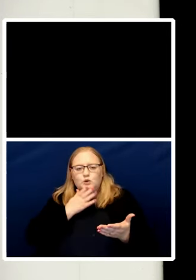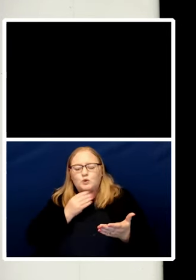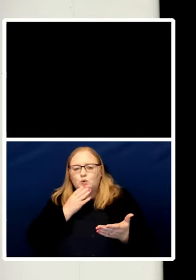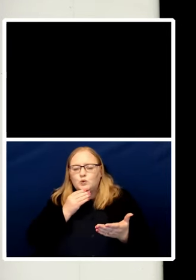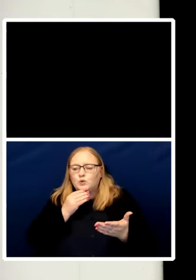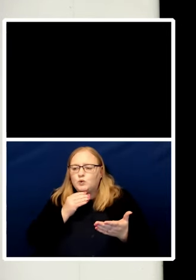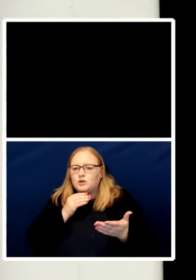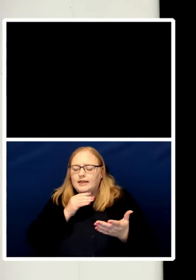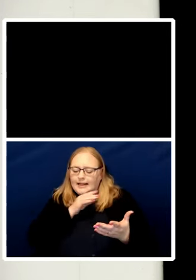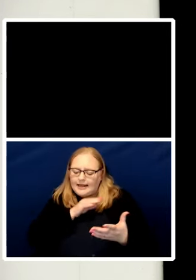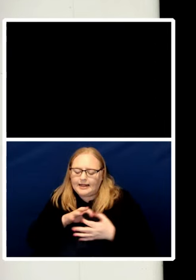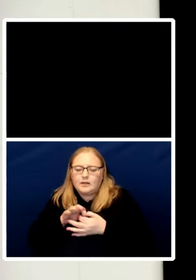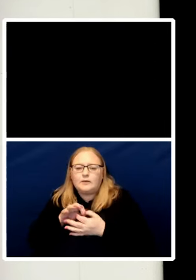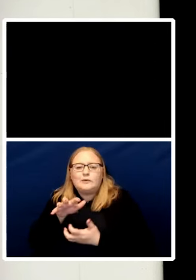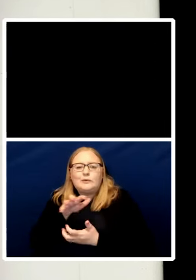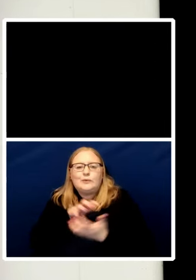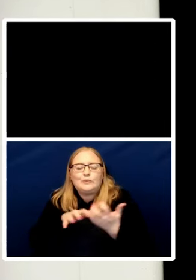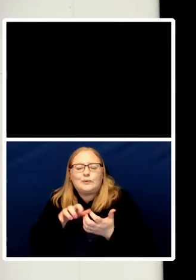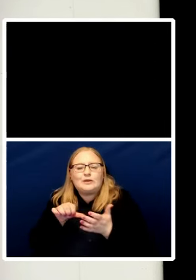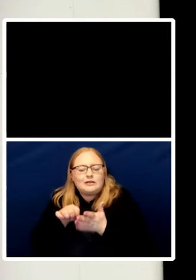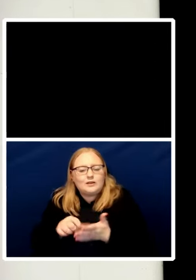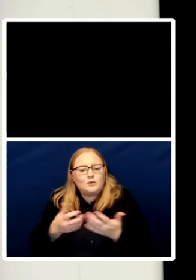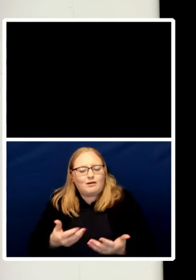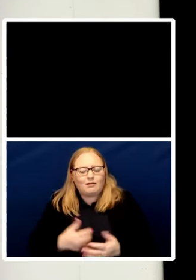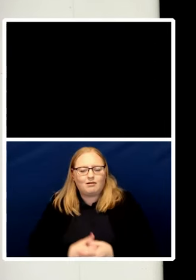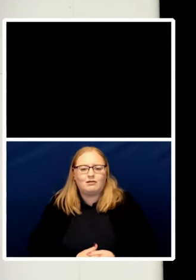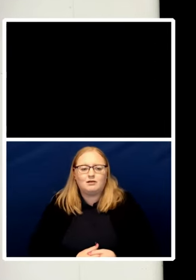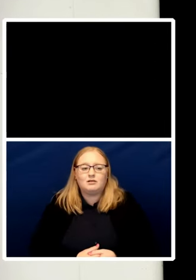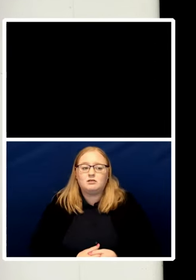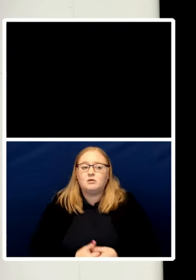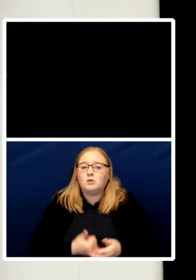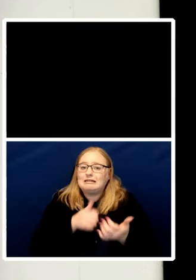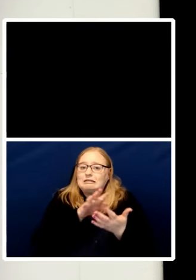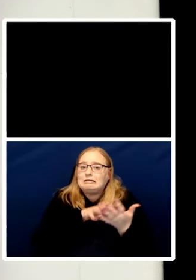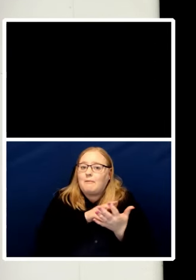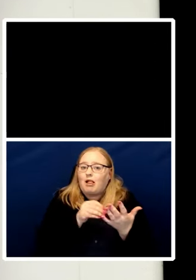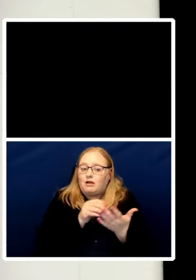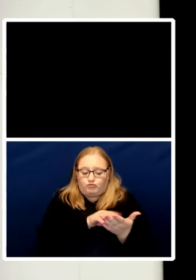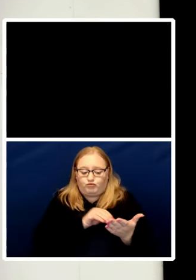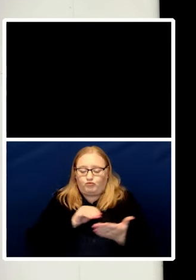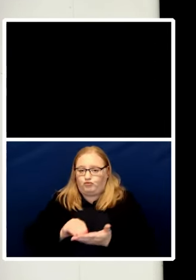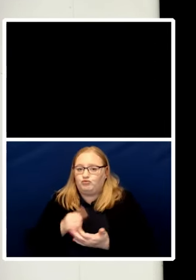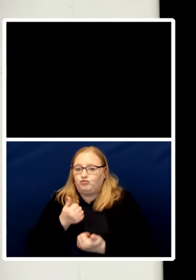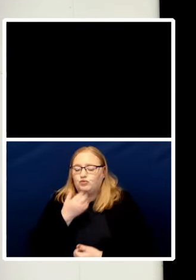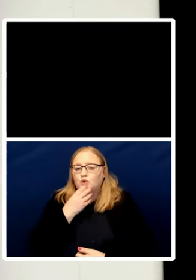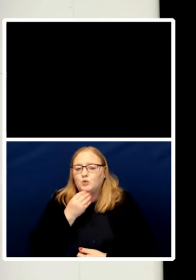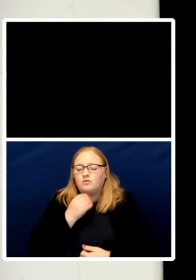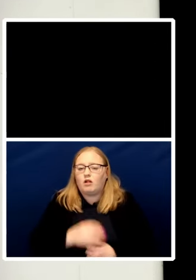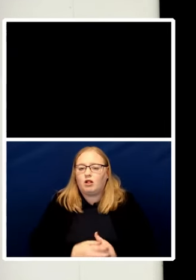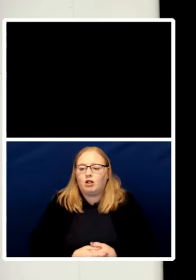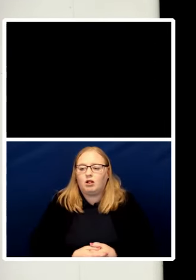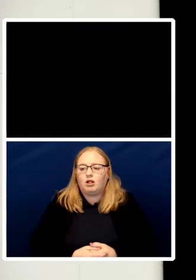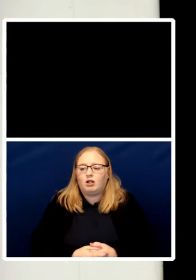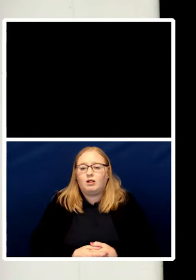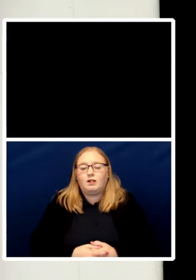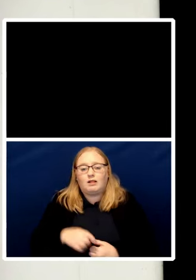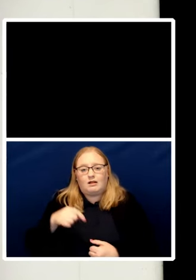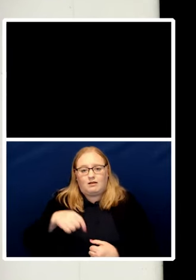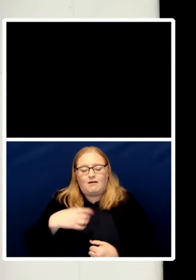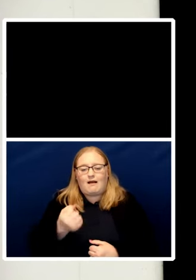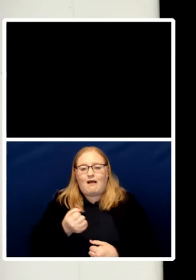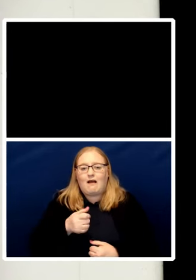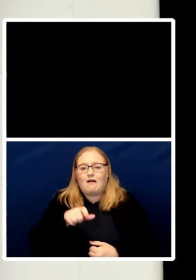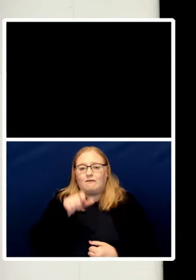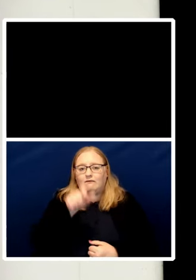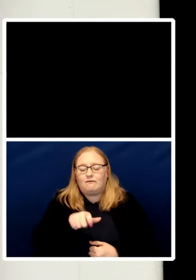template there's a chap who's been in this room many times who's just been reelected as mayor of London Sadiq